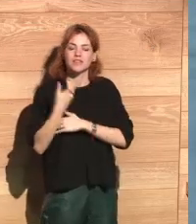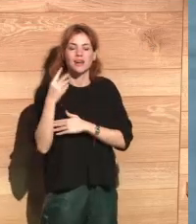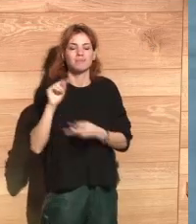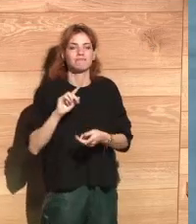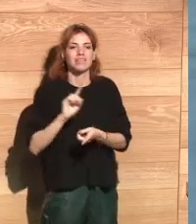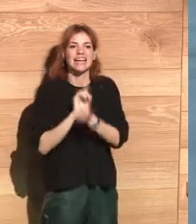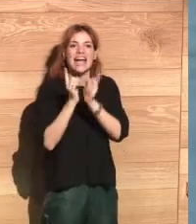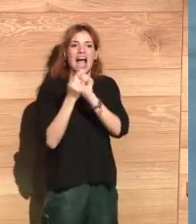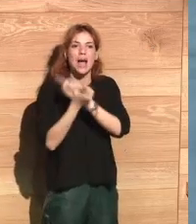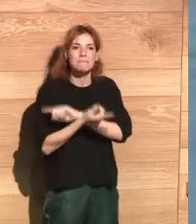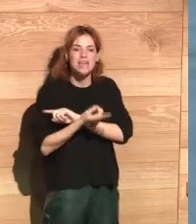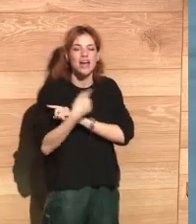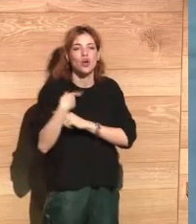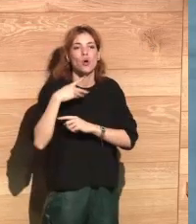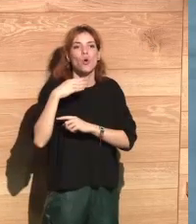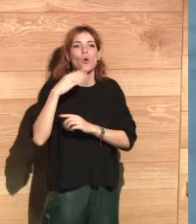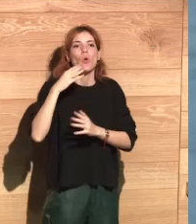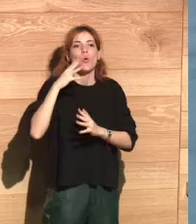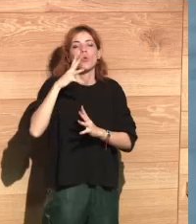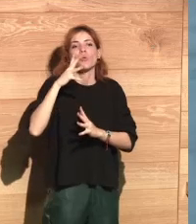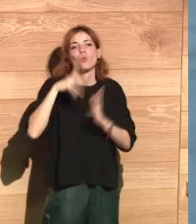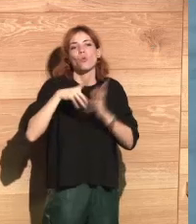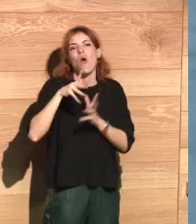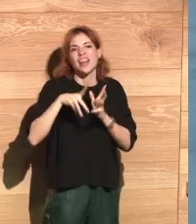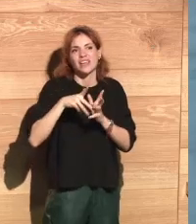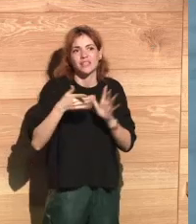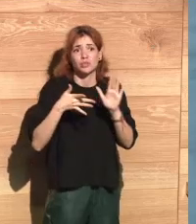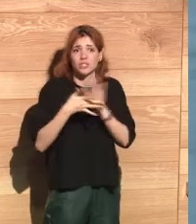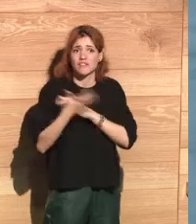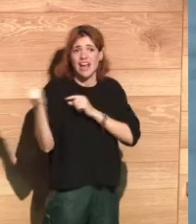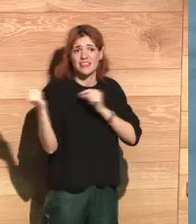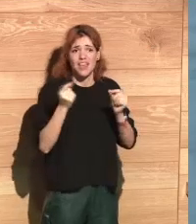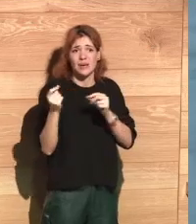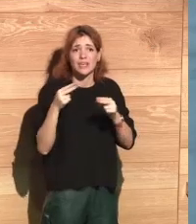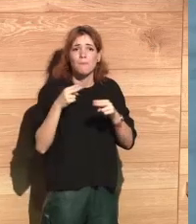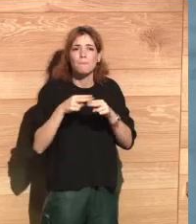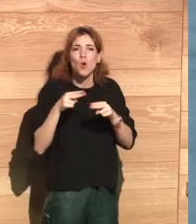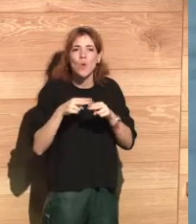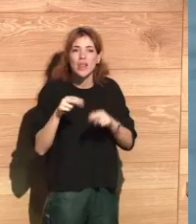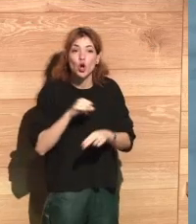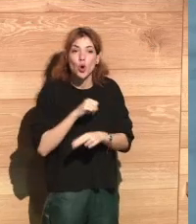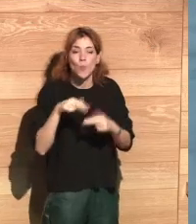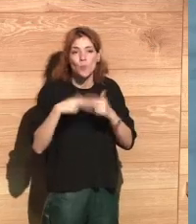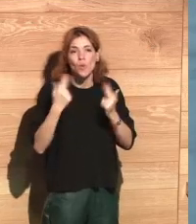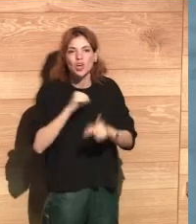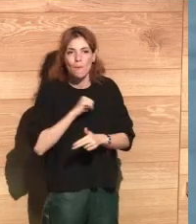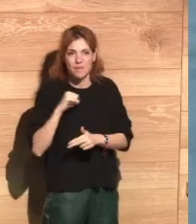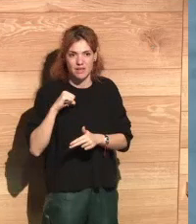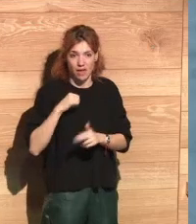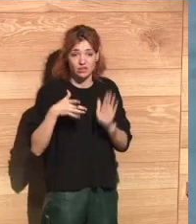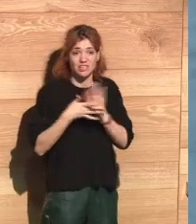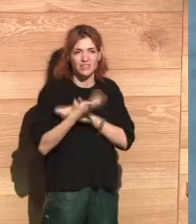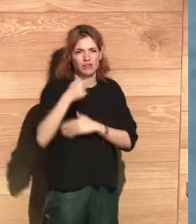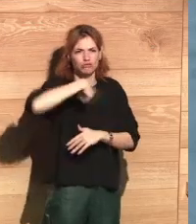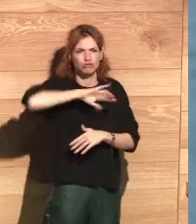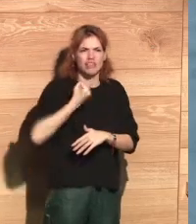hold these data. And we need a qualitative step forward. And this needs a cooperation between